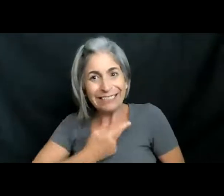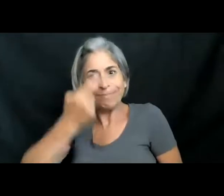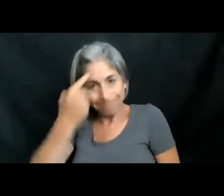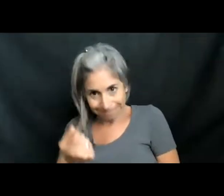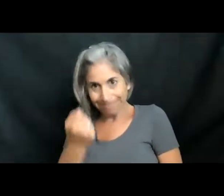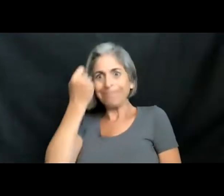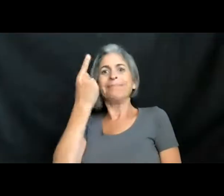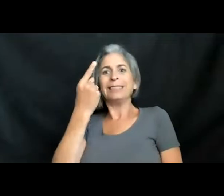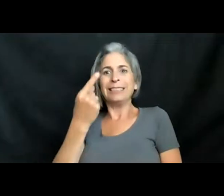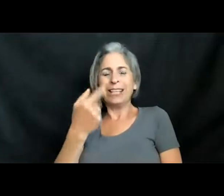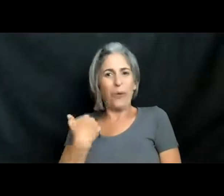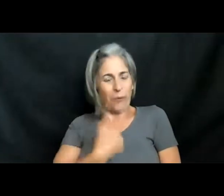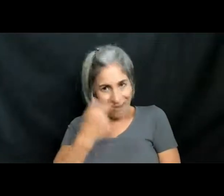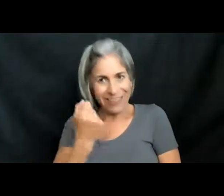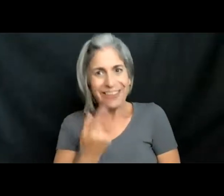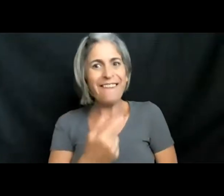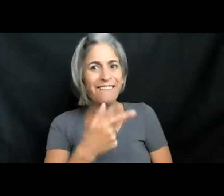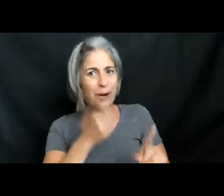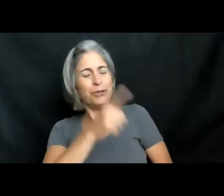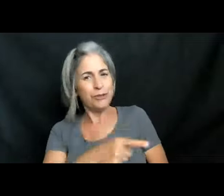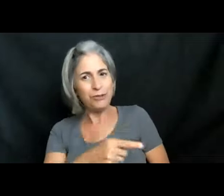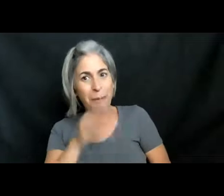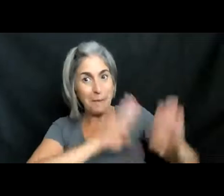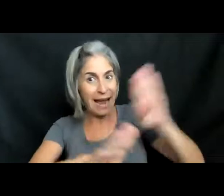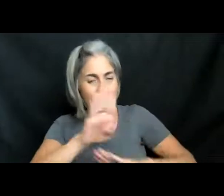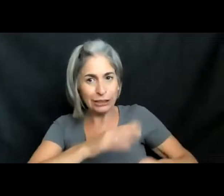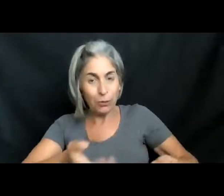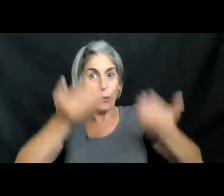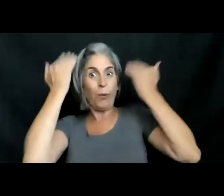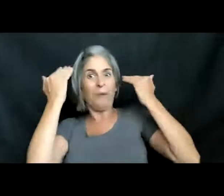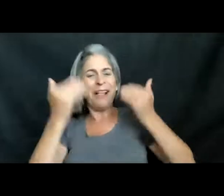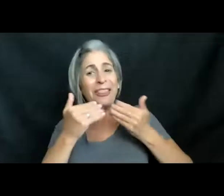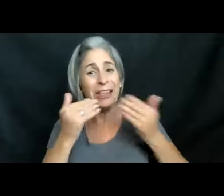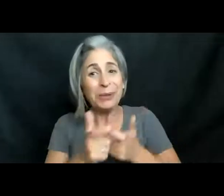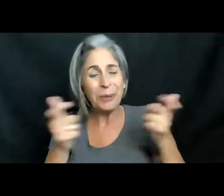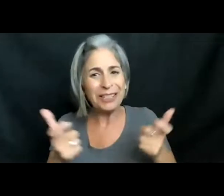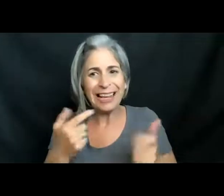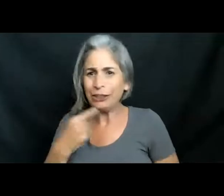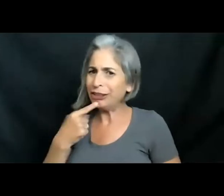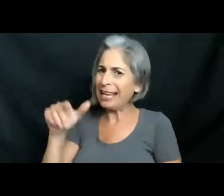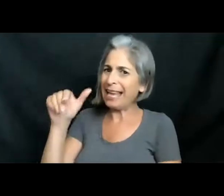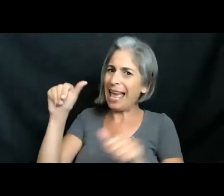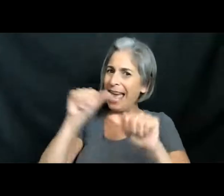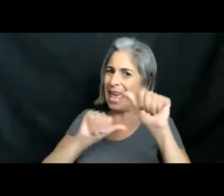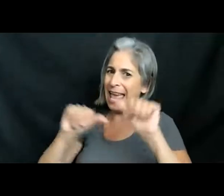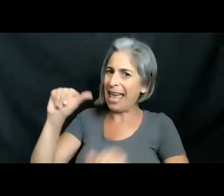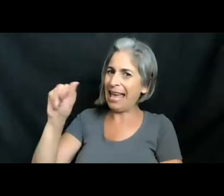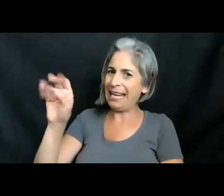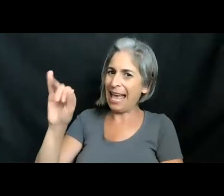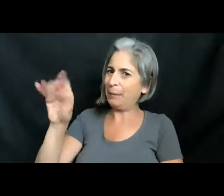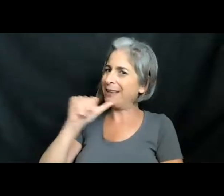not understand biology like that. So thank you so much. Anatomy, I should say, not biology. But